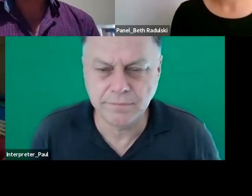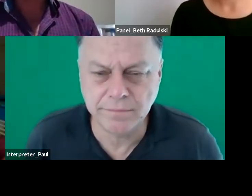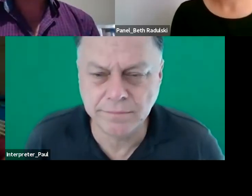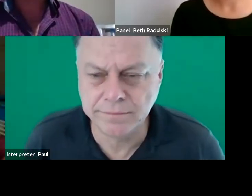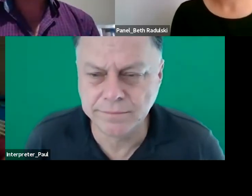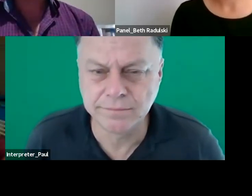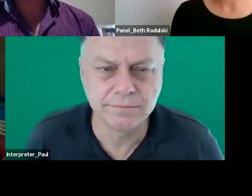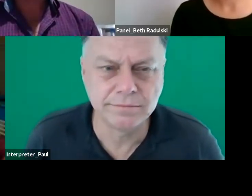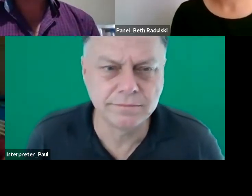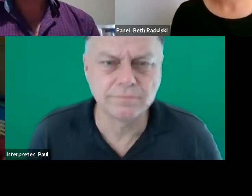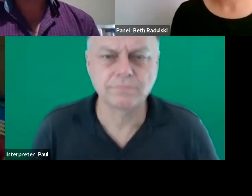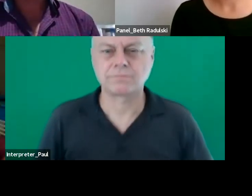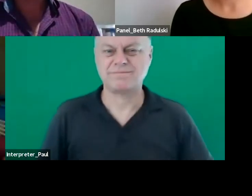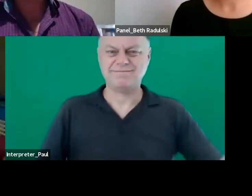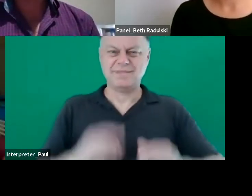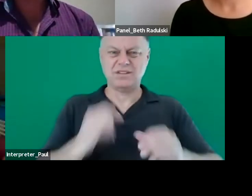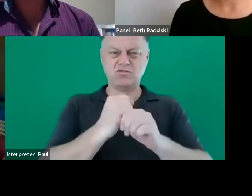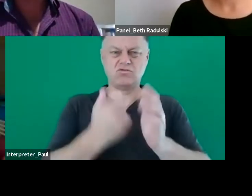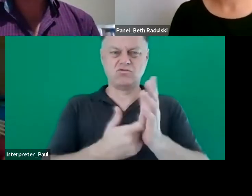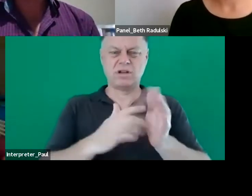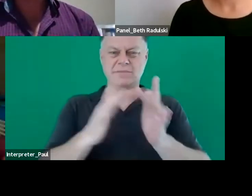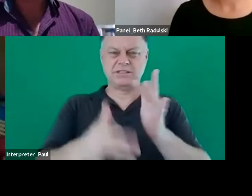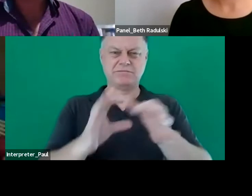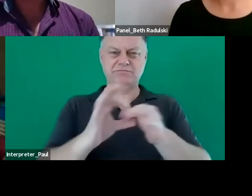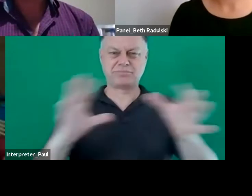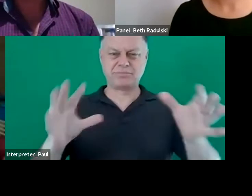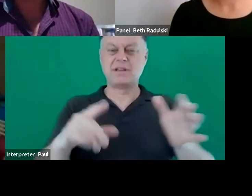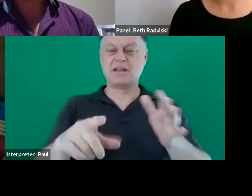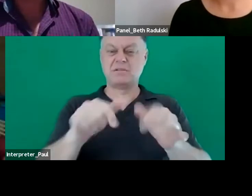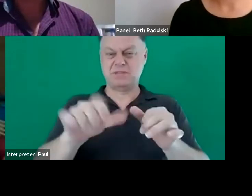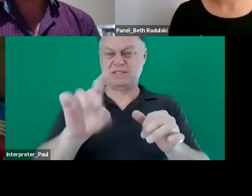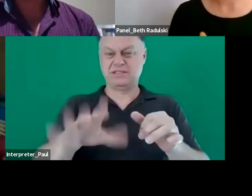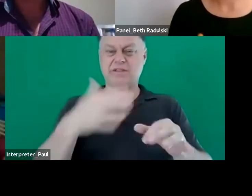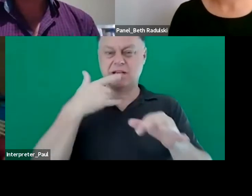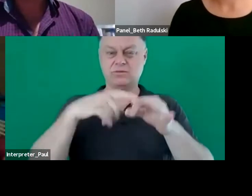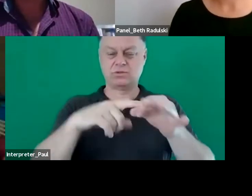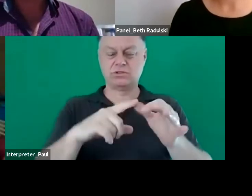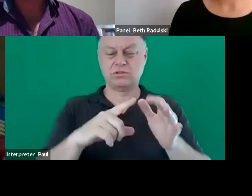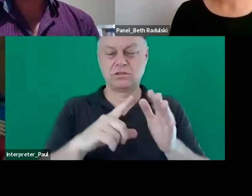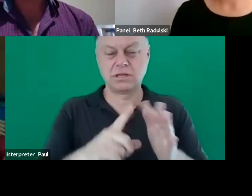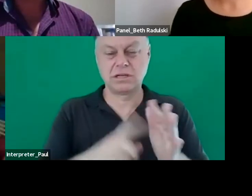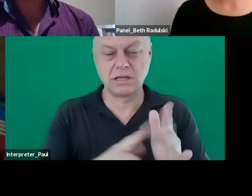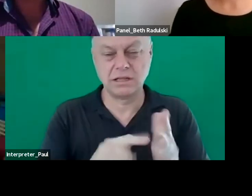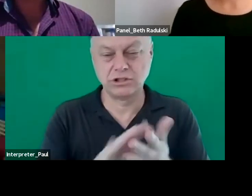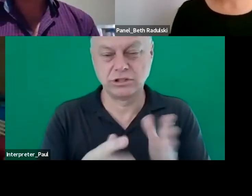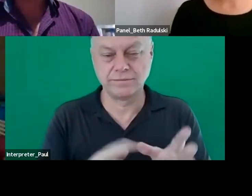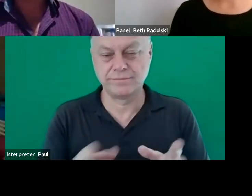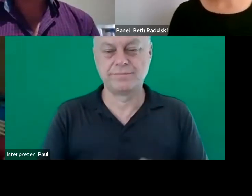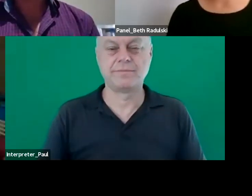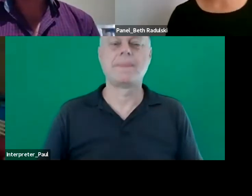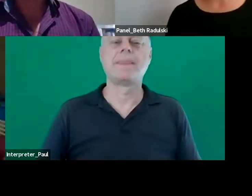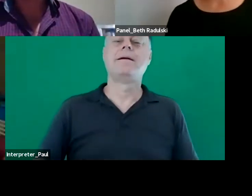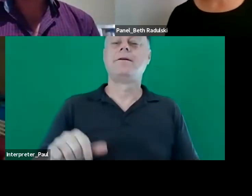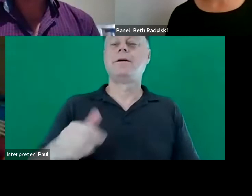looks like we've lost graham at the moment so would you like to proceed with the questions that are in the q a now thanks